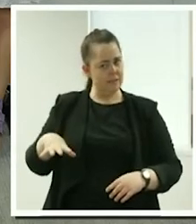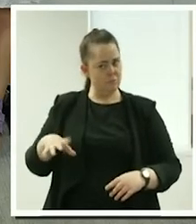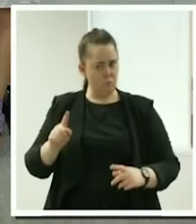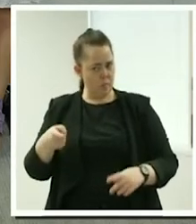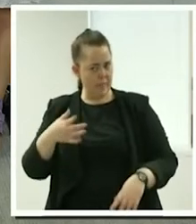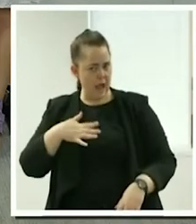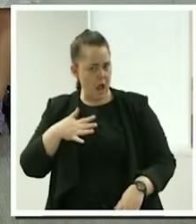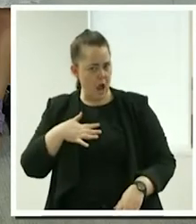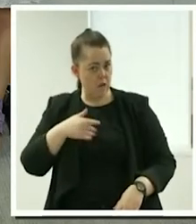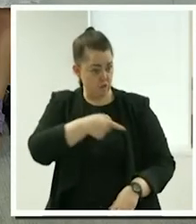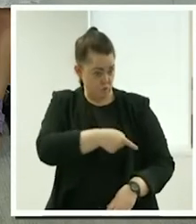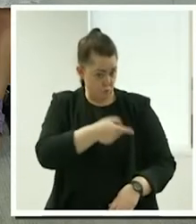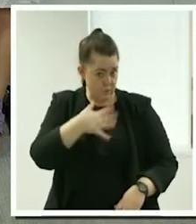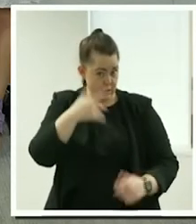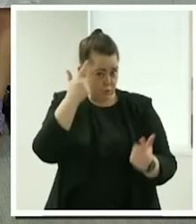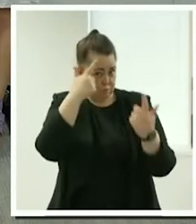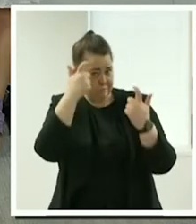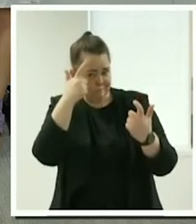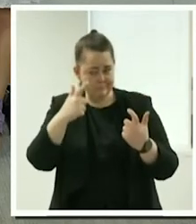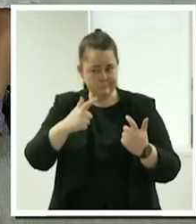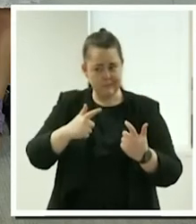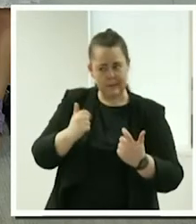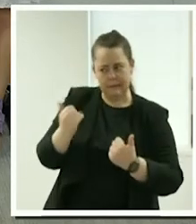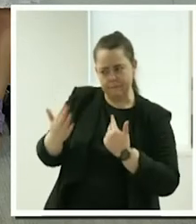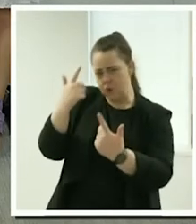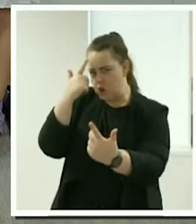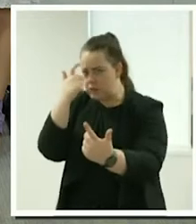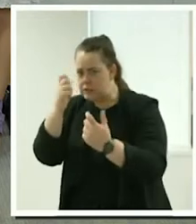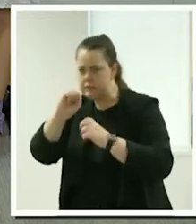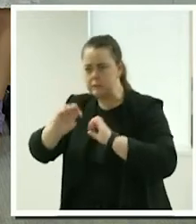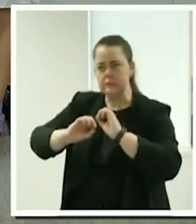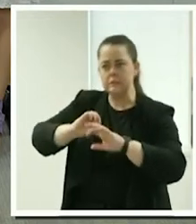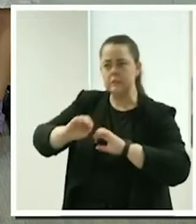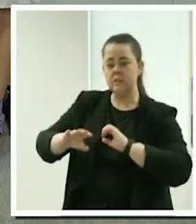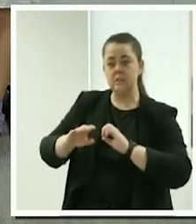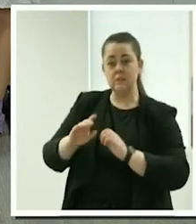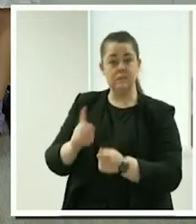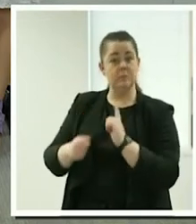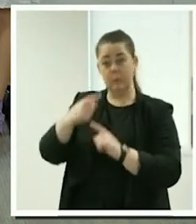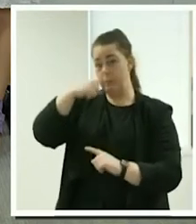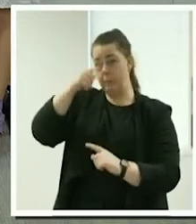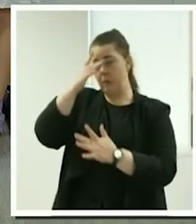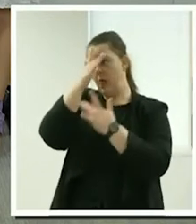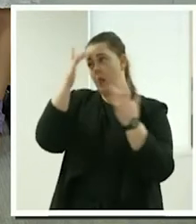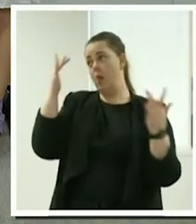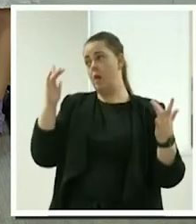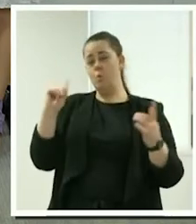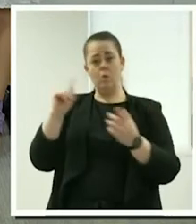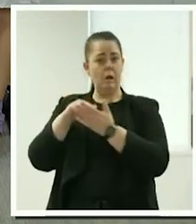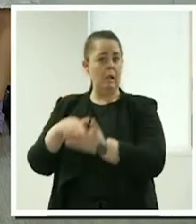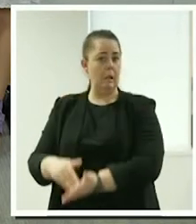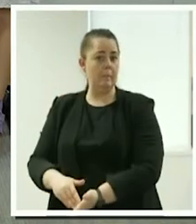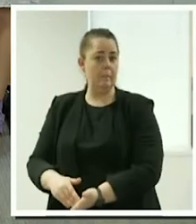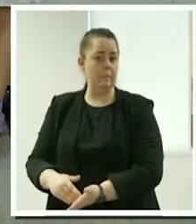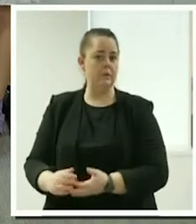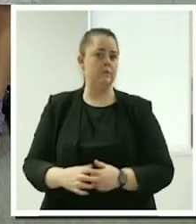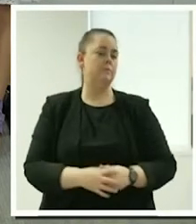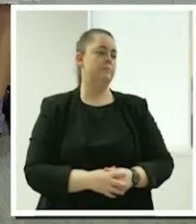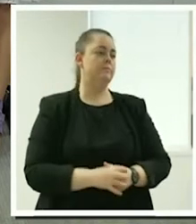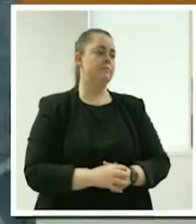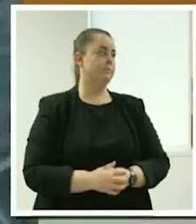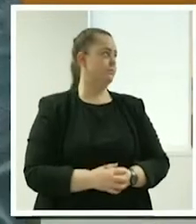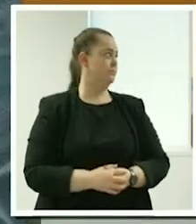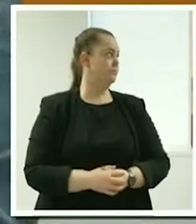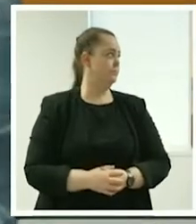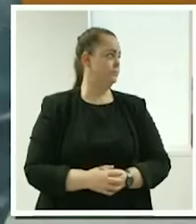have to be a bit inventive sometimes to to because sometimes I suppose people don't know exactly what would work for them I find for